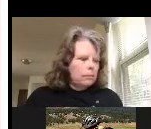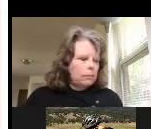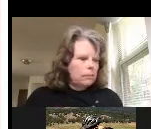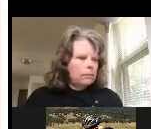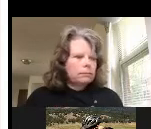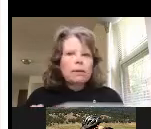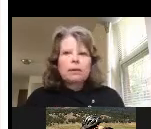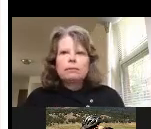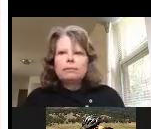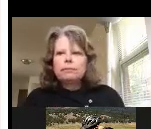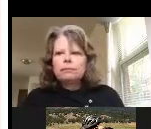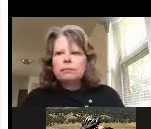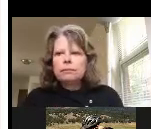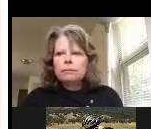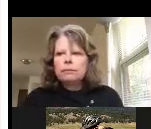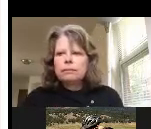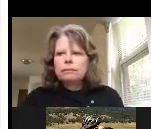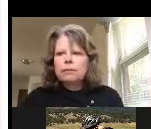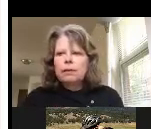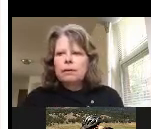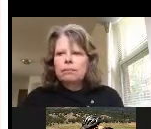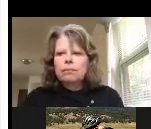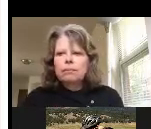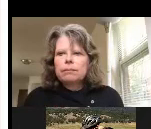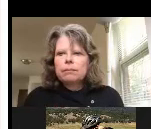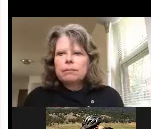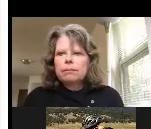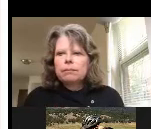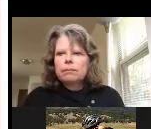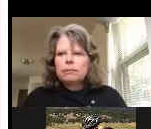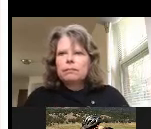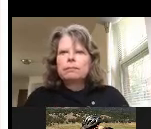to feel free to contact either danny or myself more